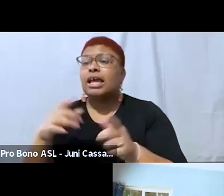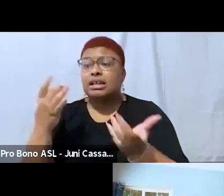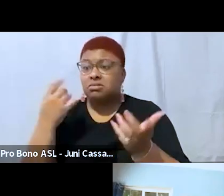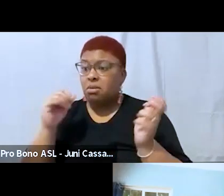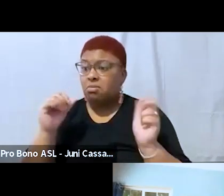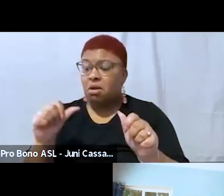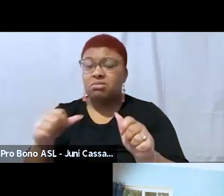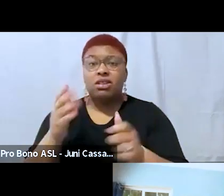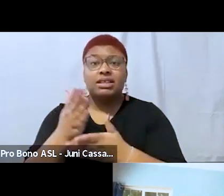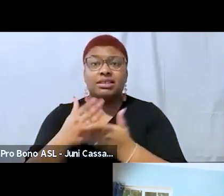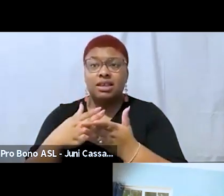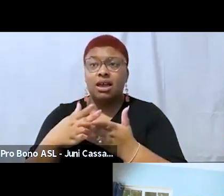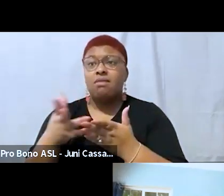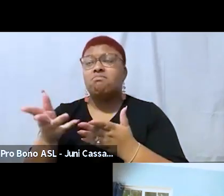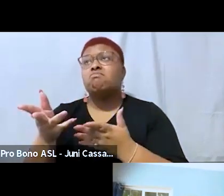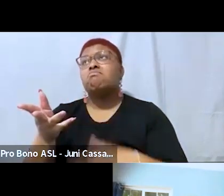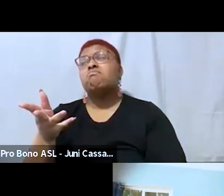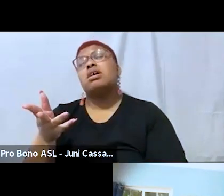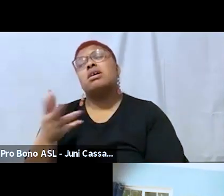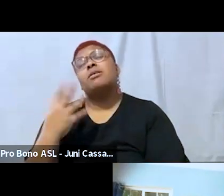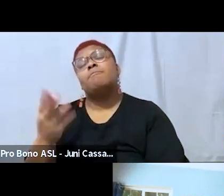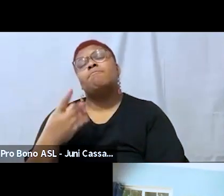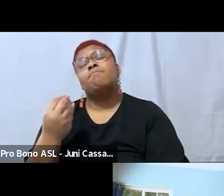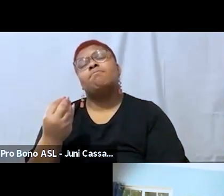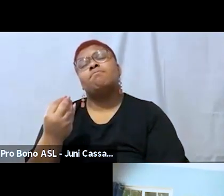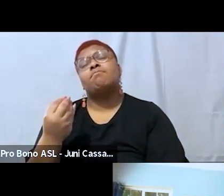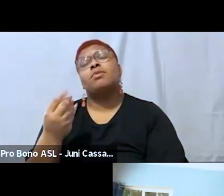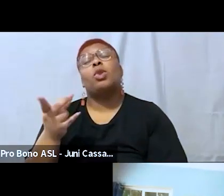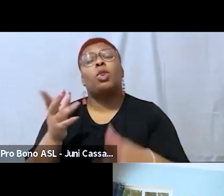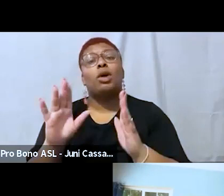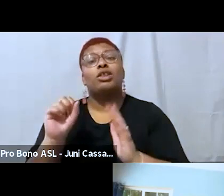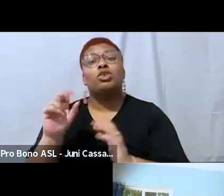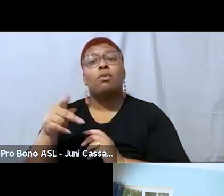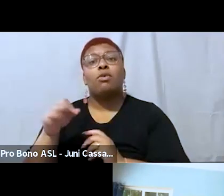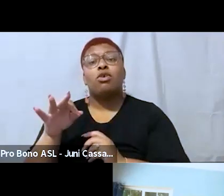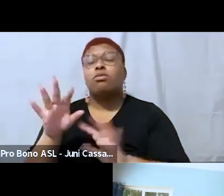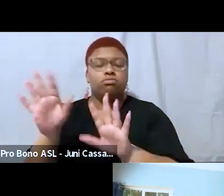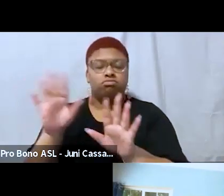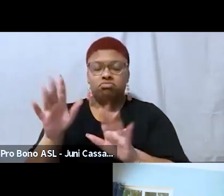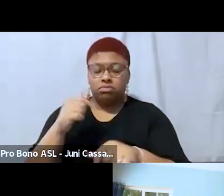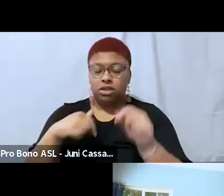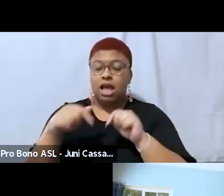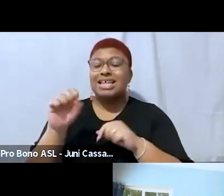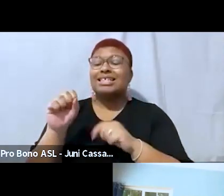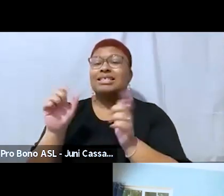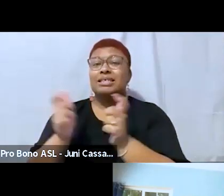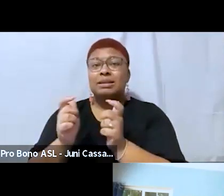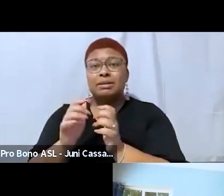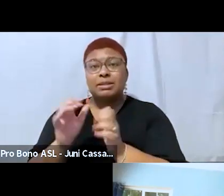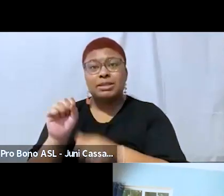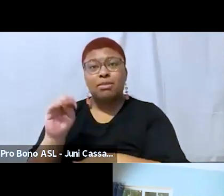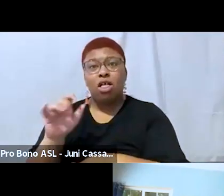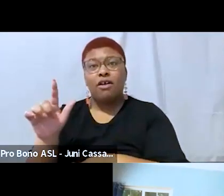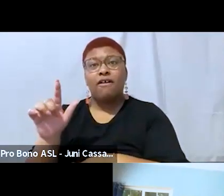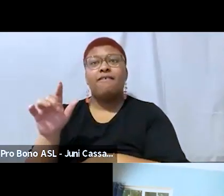some of the um the the way that super fats react that smaller fats react to super fat has to do with their own fear of